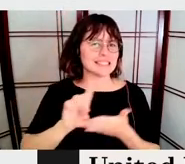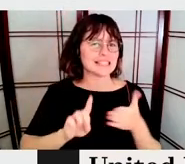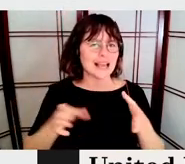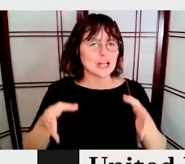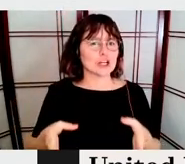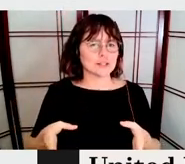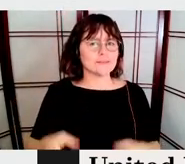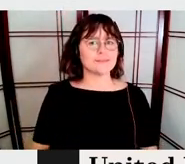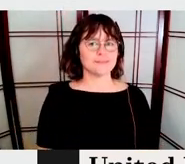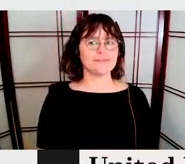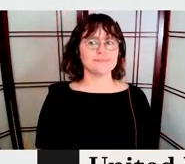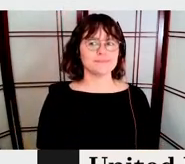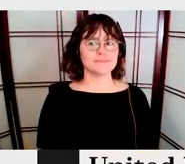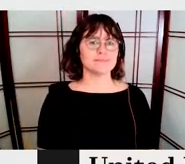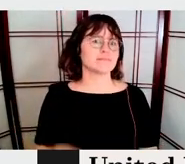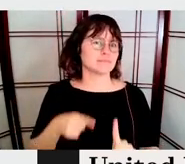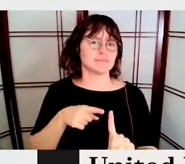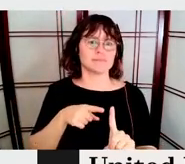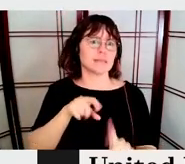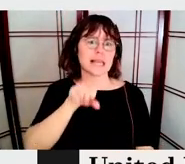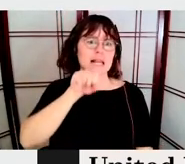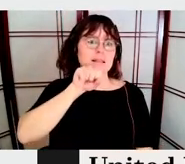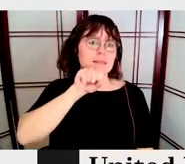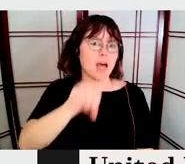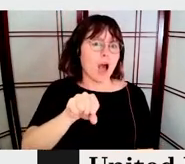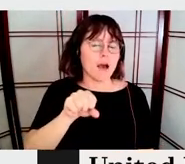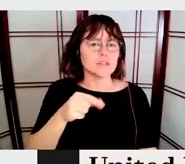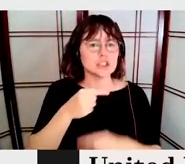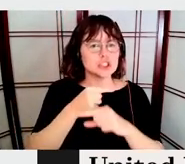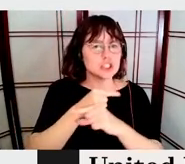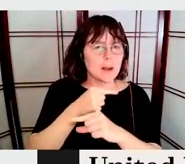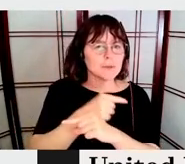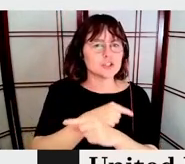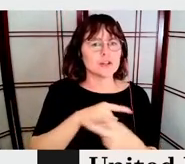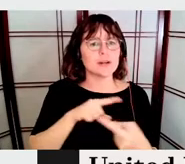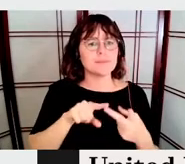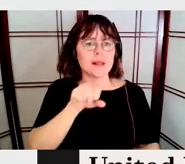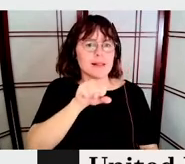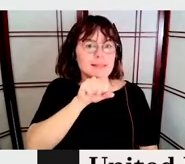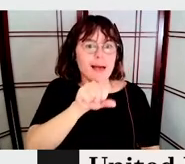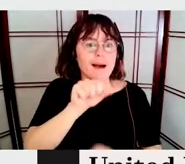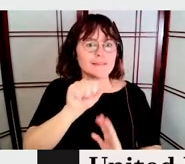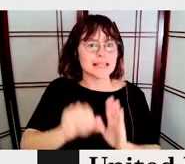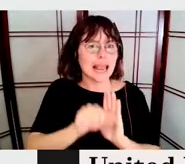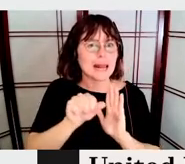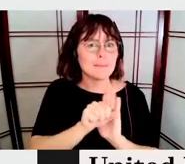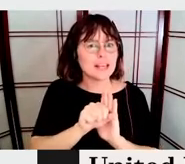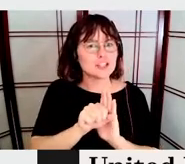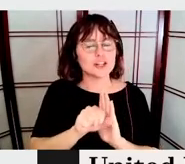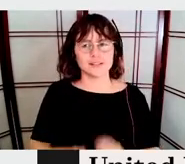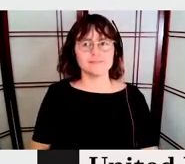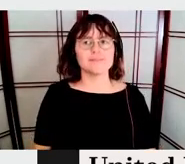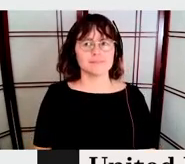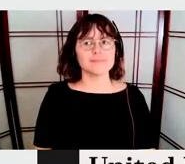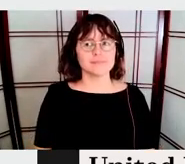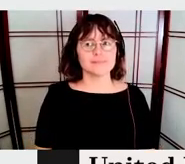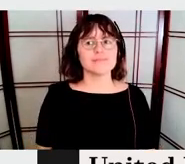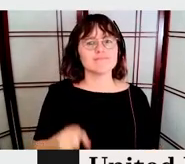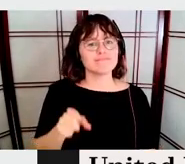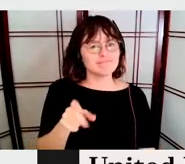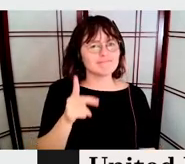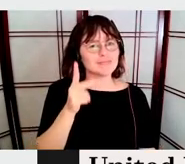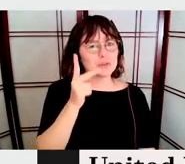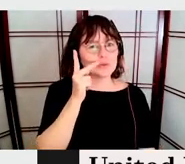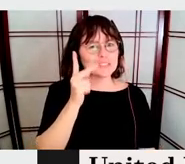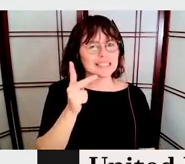a guy that loves geometry and animation. Um, what we see in here is how the, he took, he